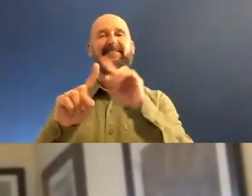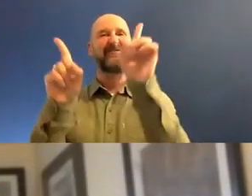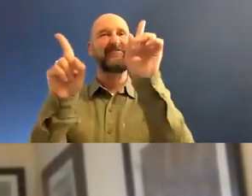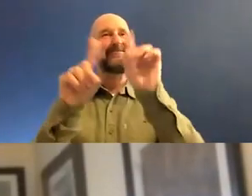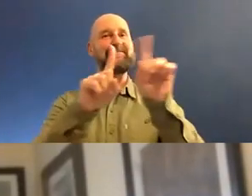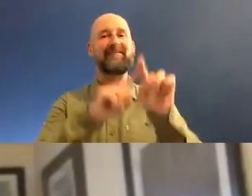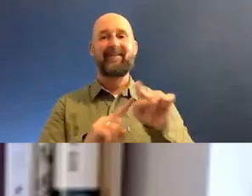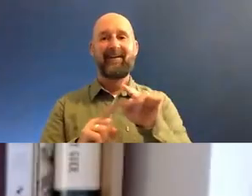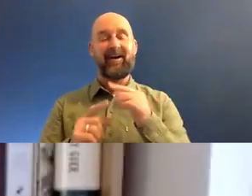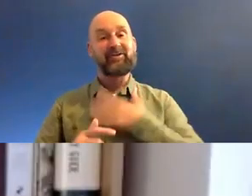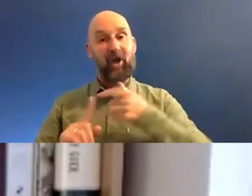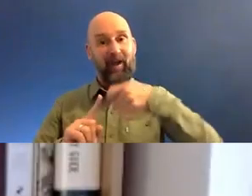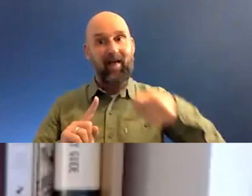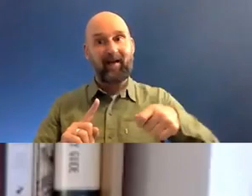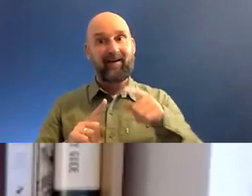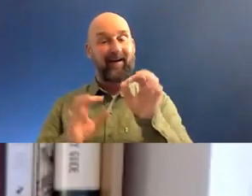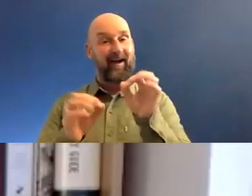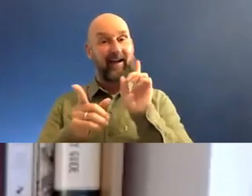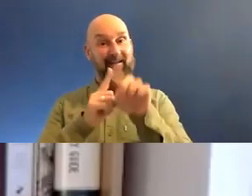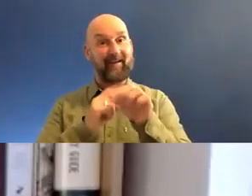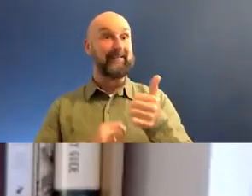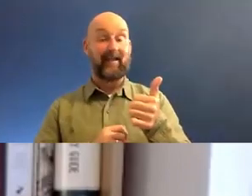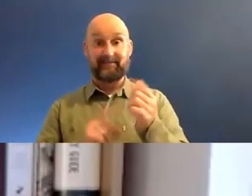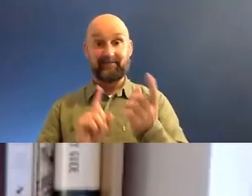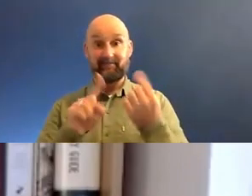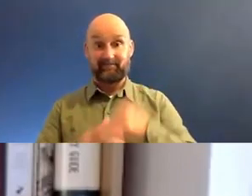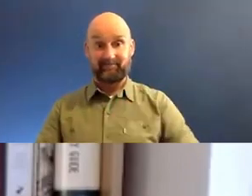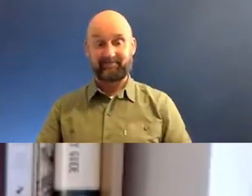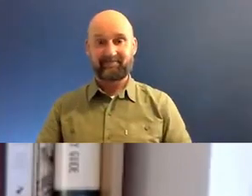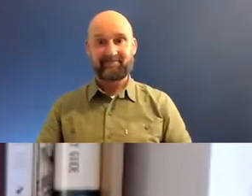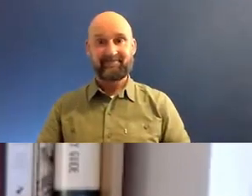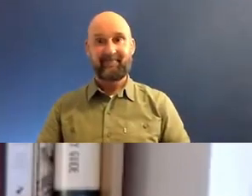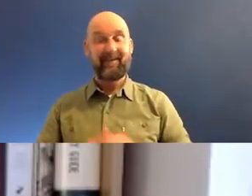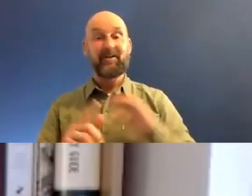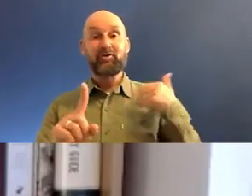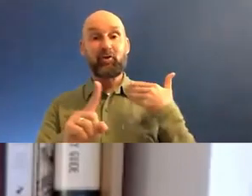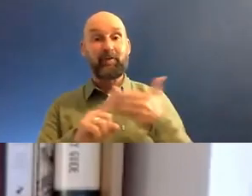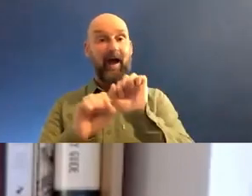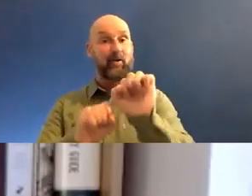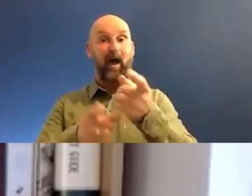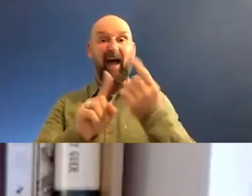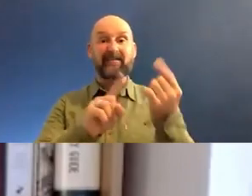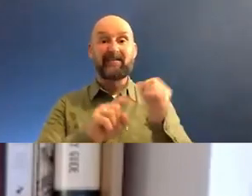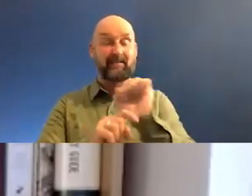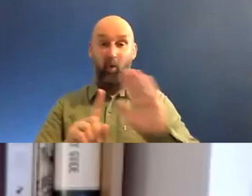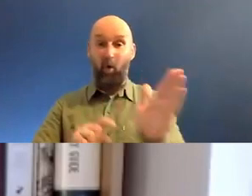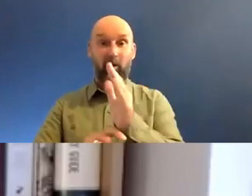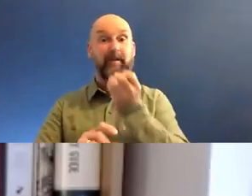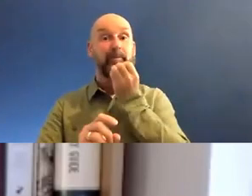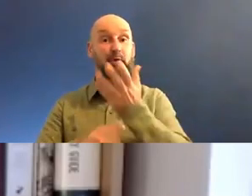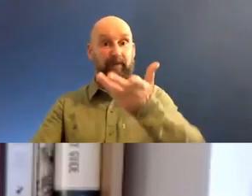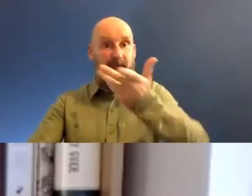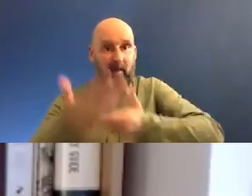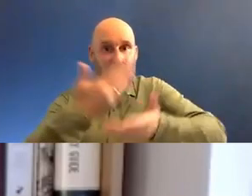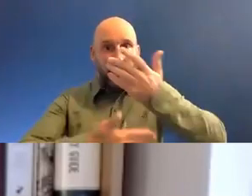your question? Sorry, it's a long... That does. That does. Um, I mean, all everyone's answers so far have been beautifully eloquent and, and what I picked up from that,